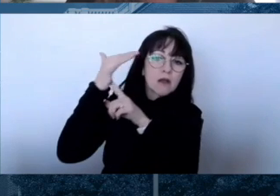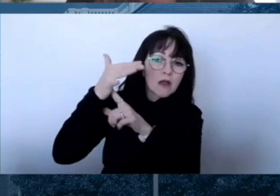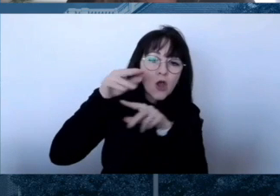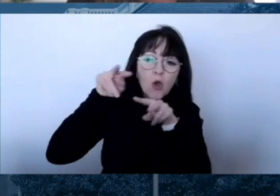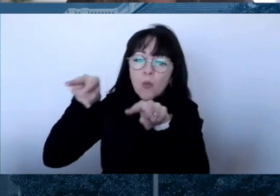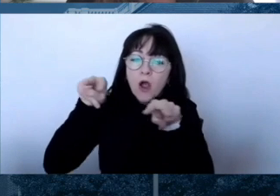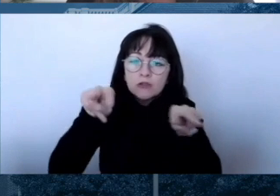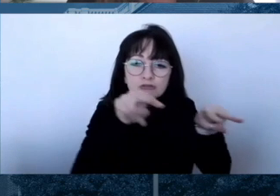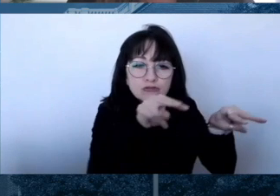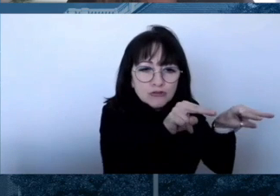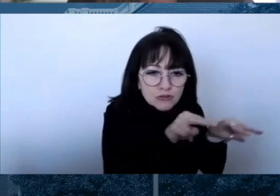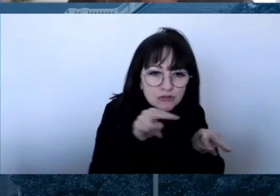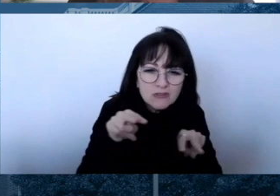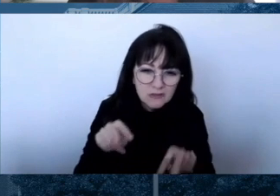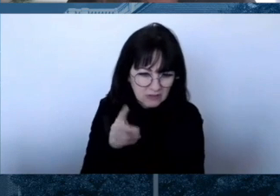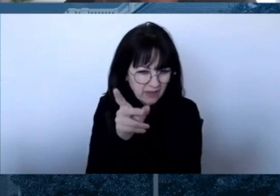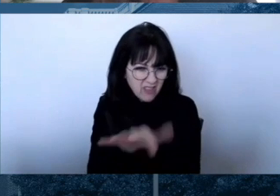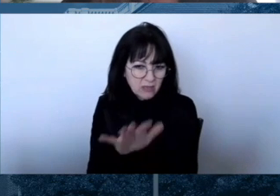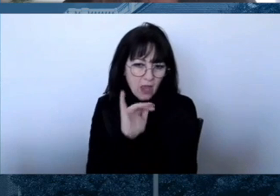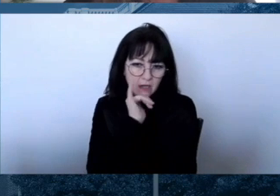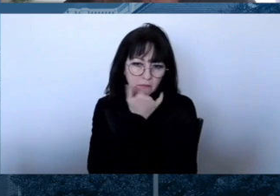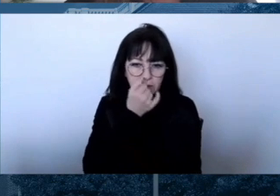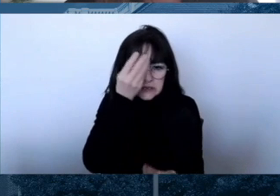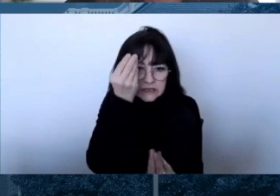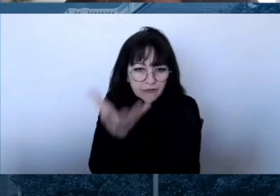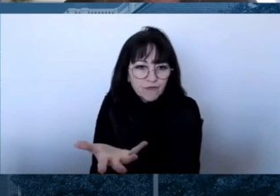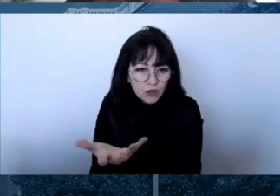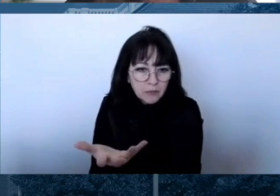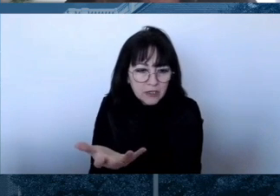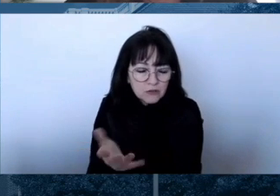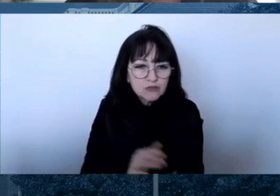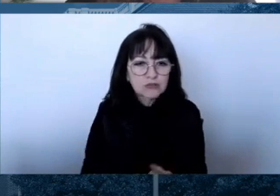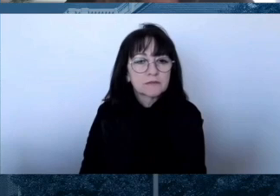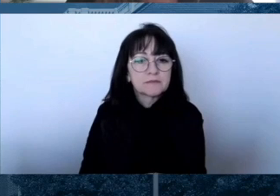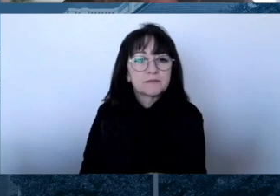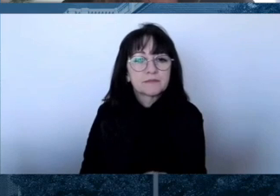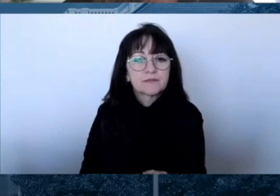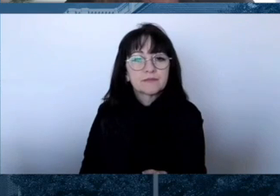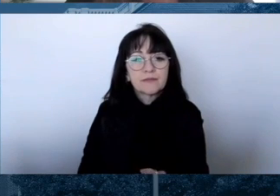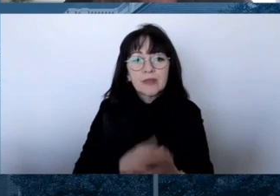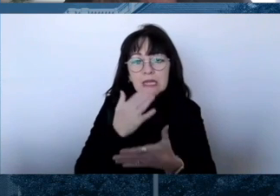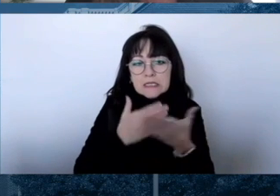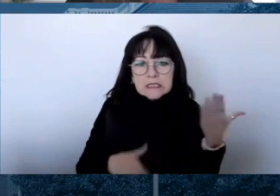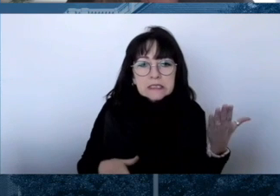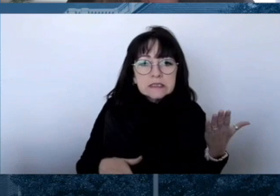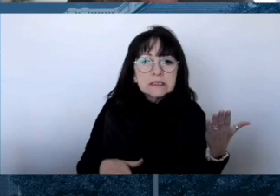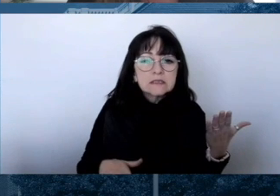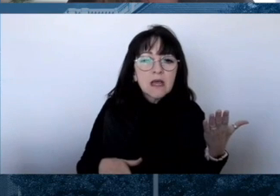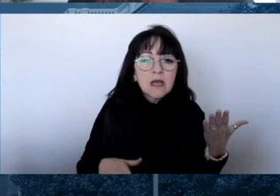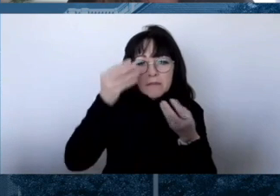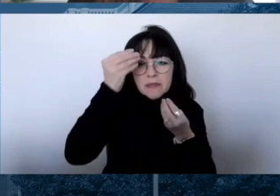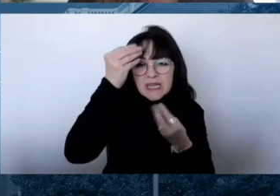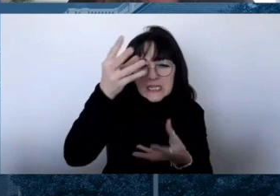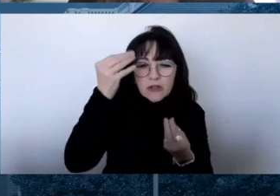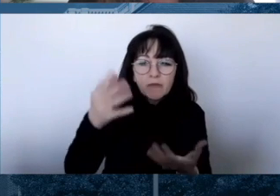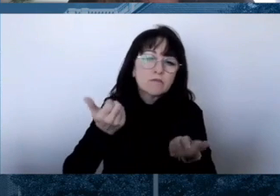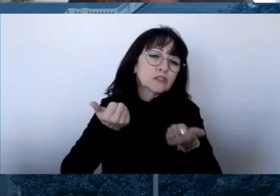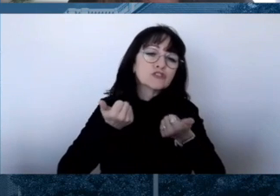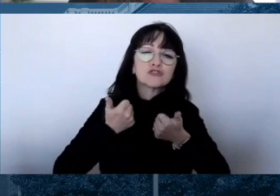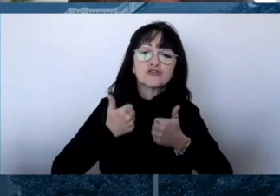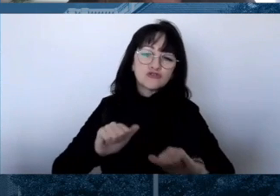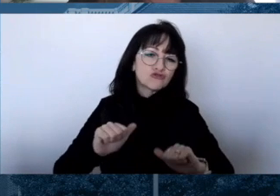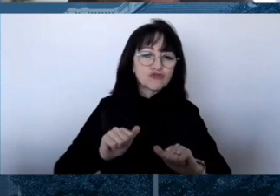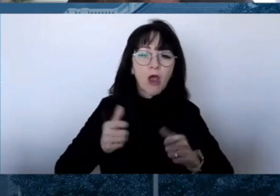stories that are false or misleading is not uncommon, unfortunately. And they usually have sensational headlines designed